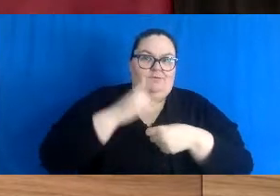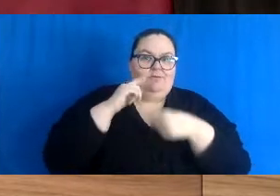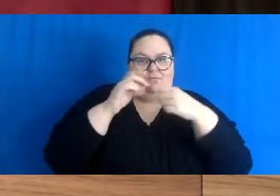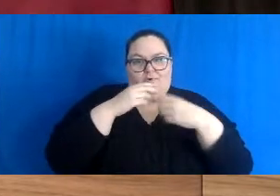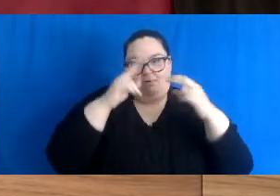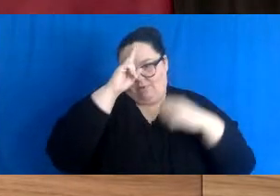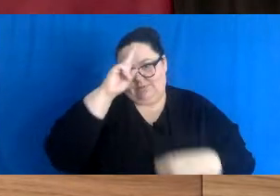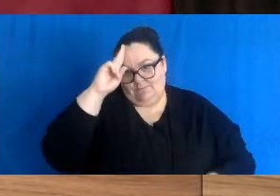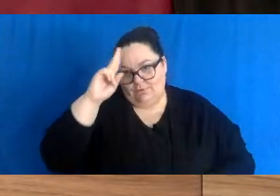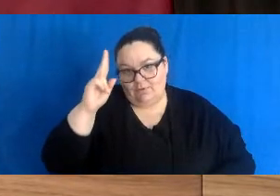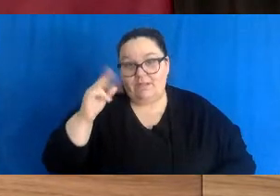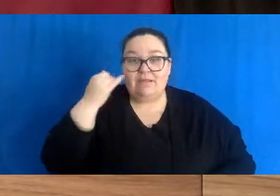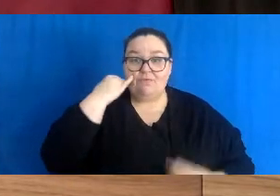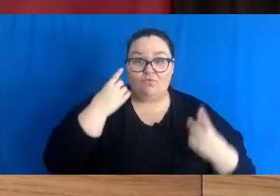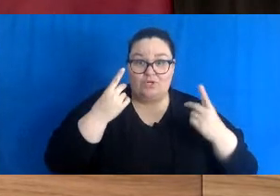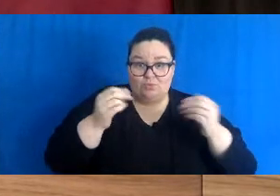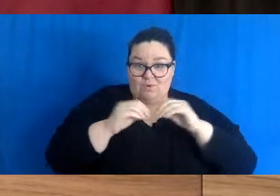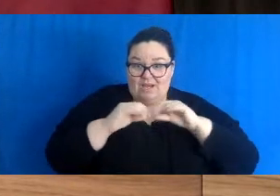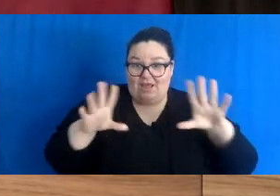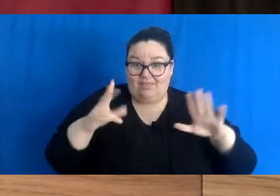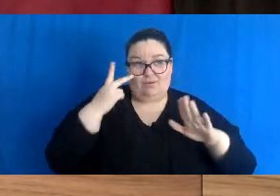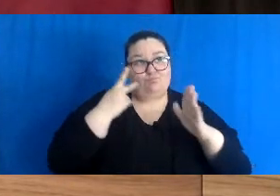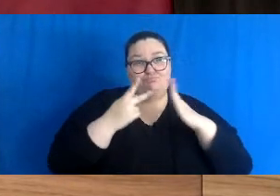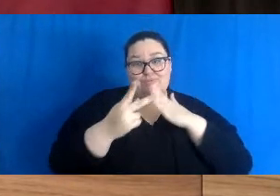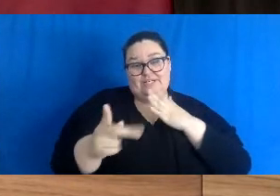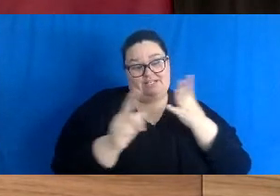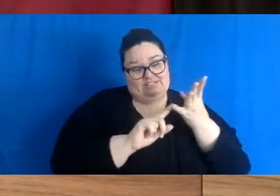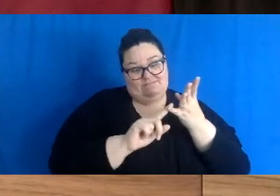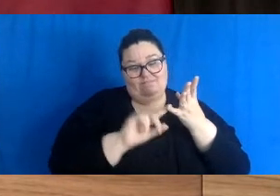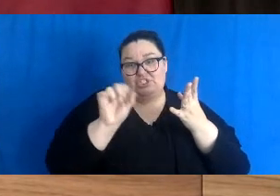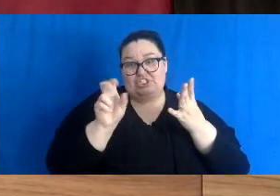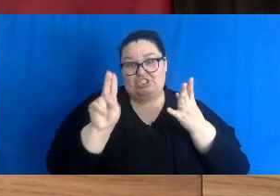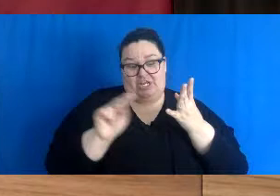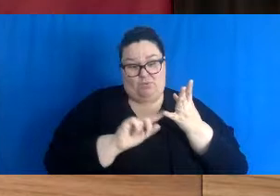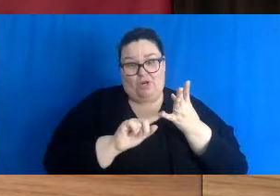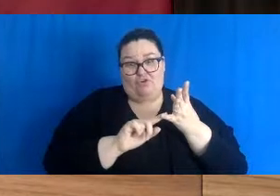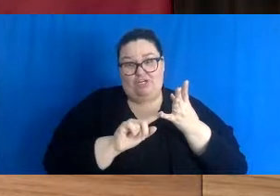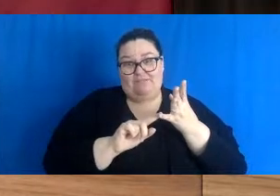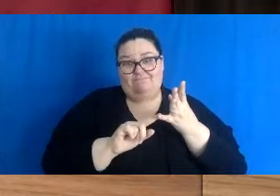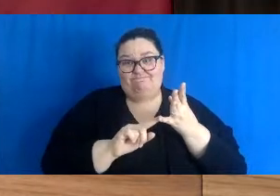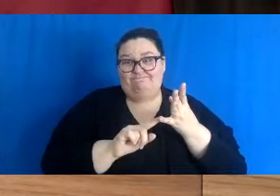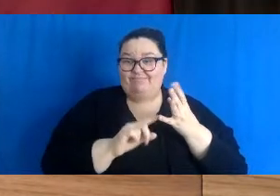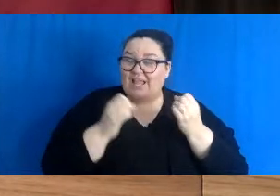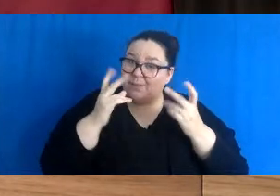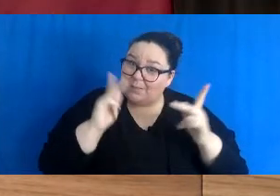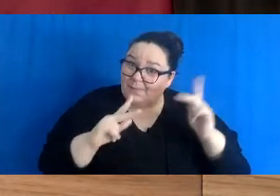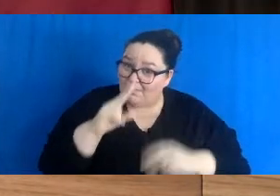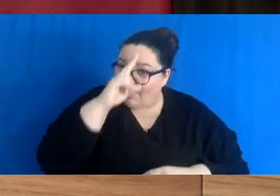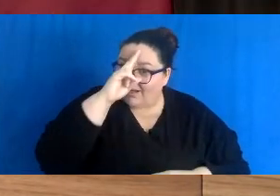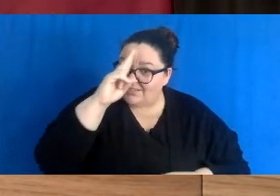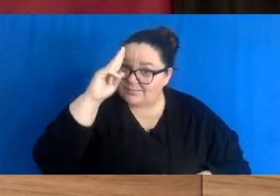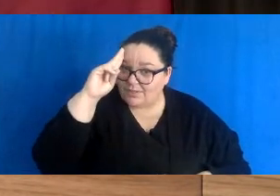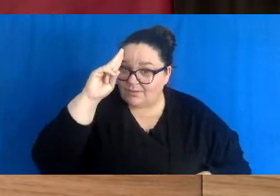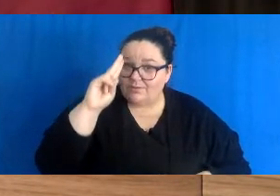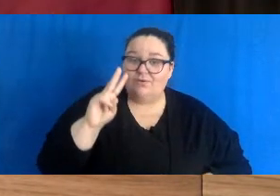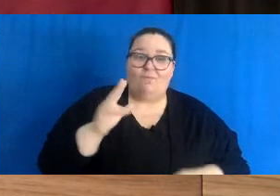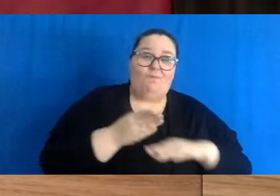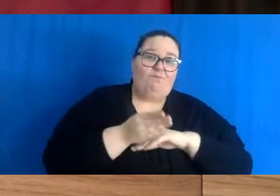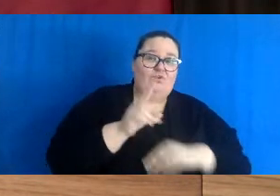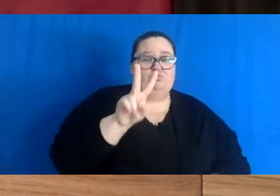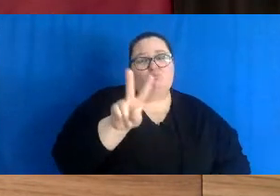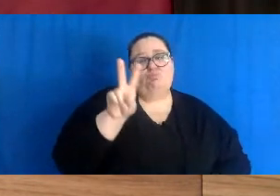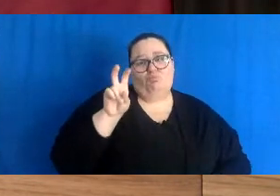If we did nothing, our projections show that by the end of this month, the number of hospitalized COVID-19 cases in our hospital